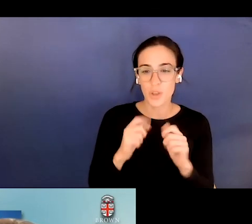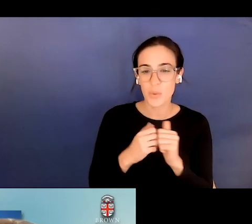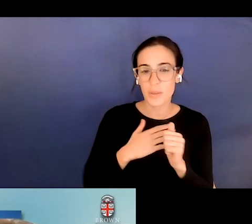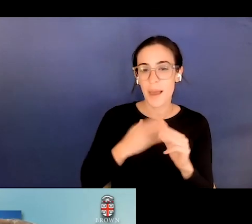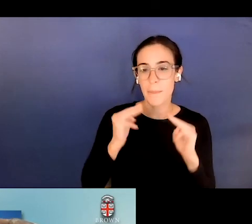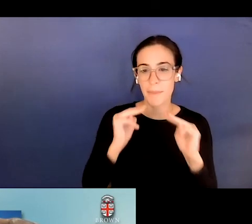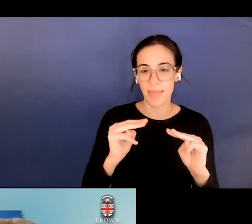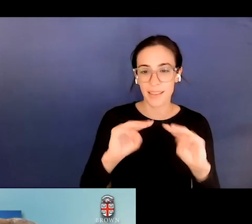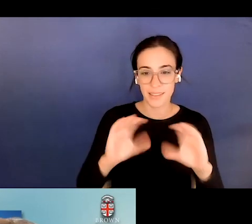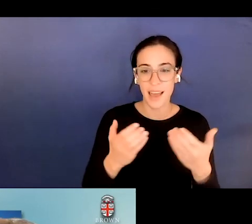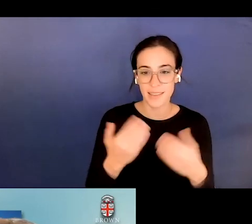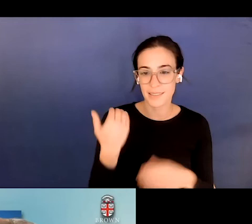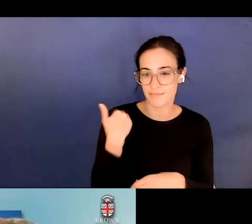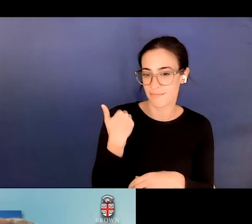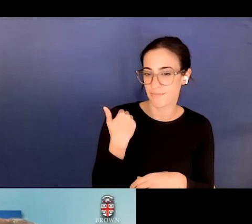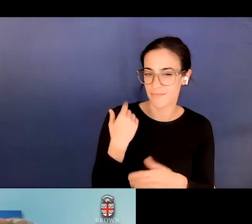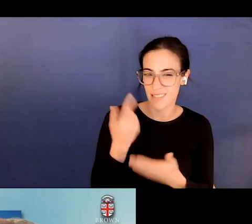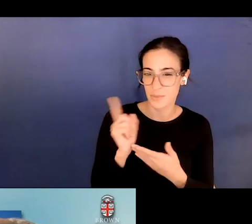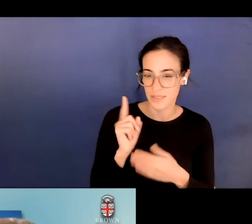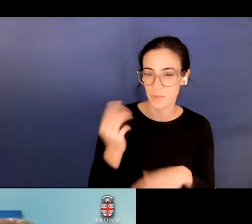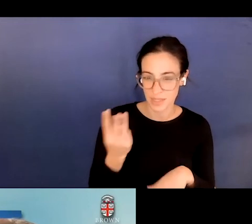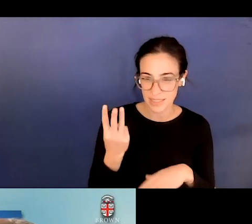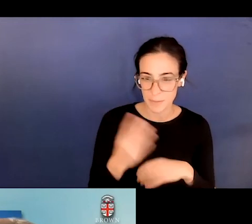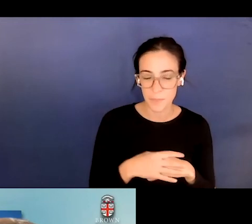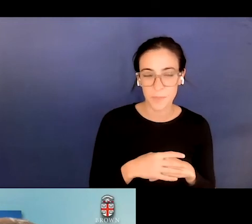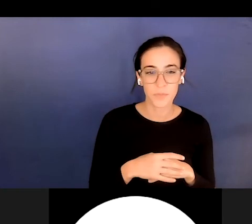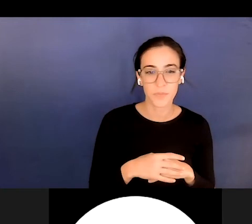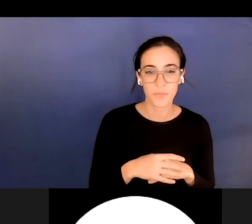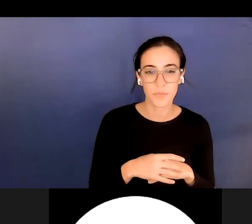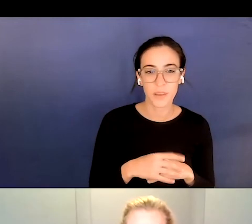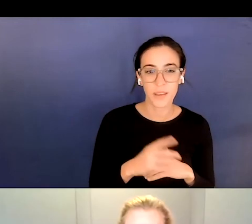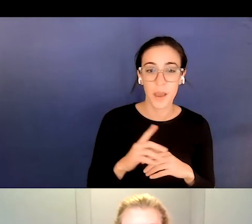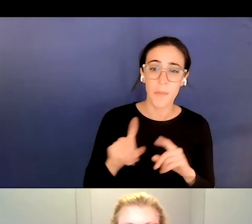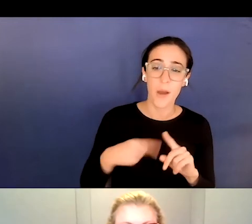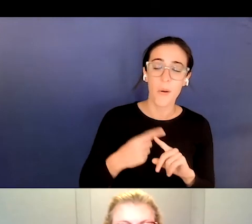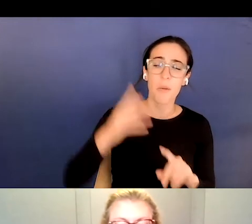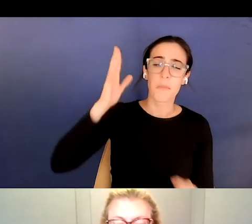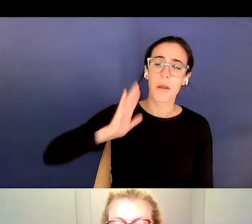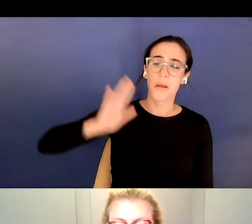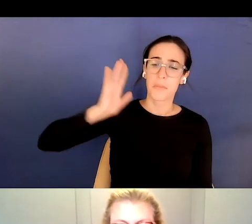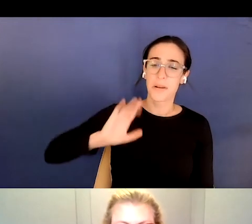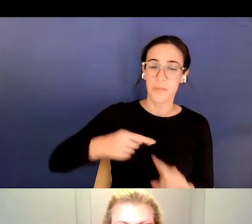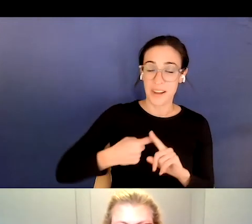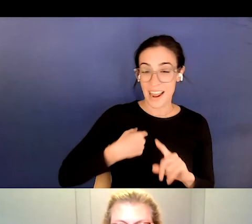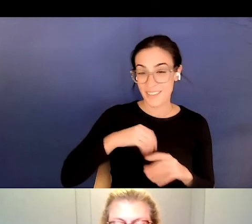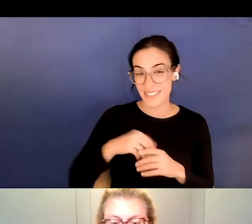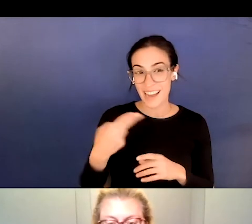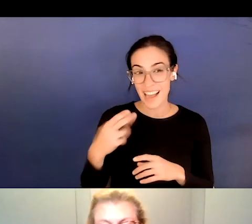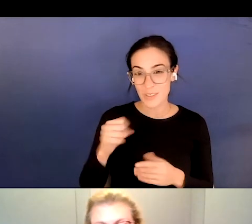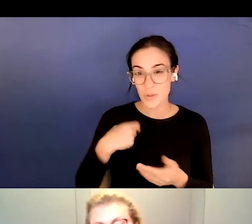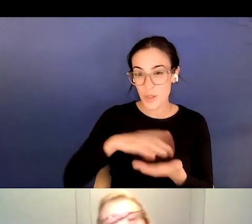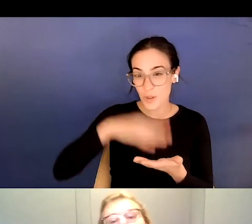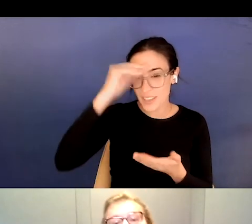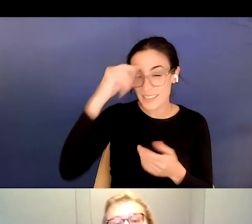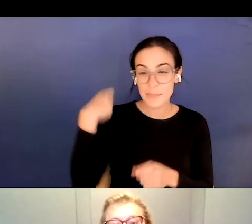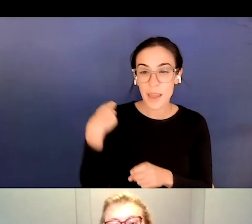class on last, on Wednesday, talking about back in my day when I was in high school, learning Spanish about how